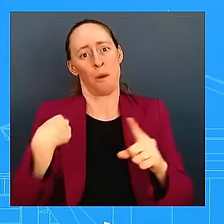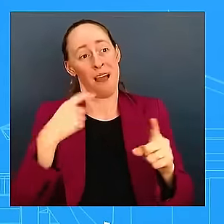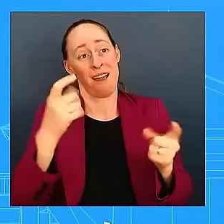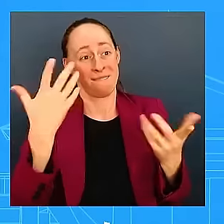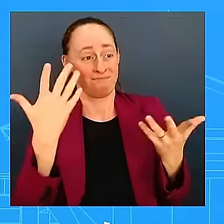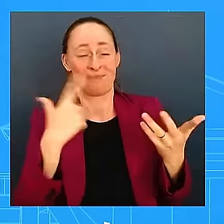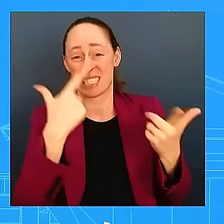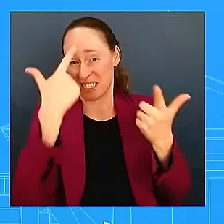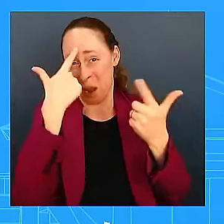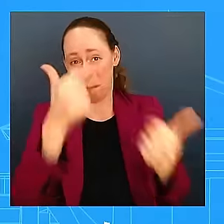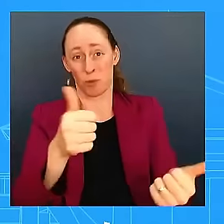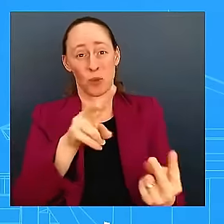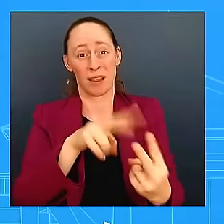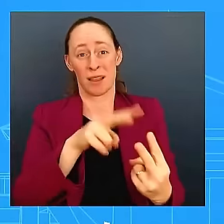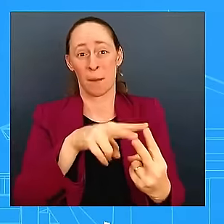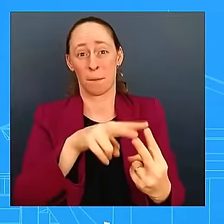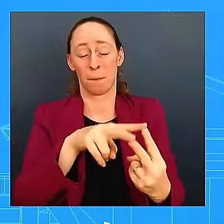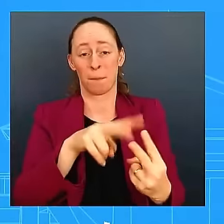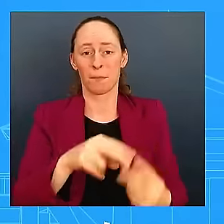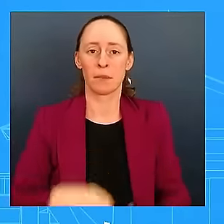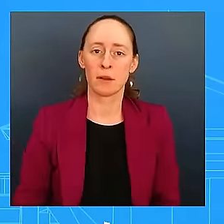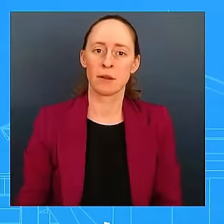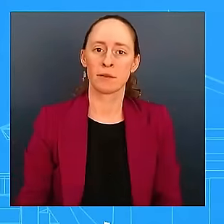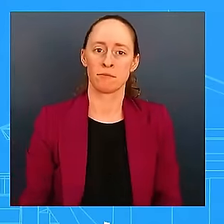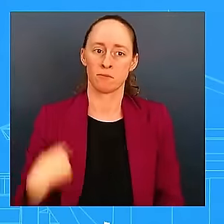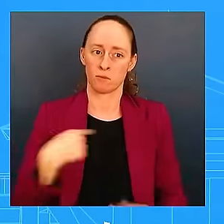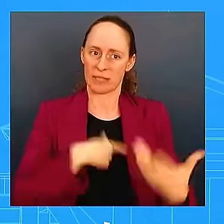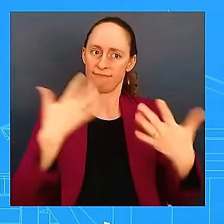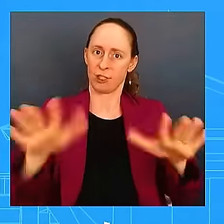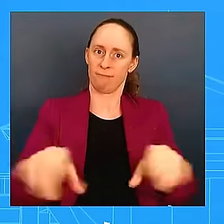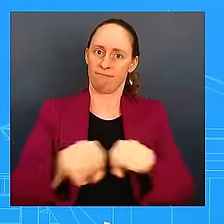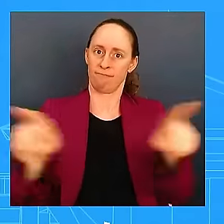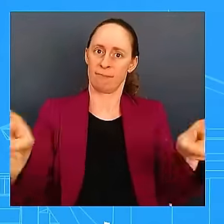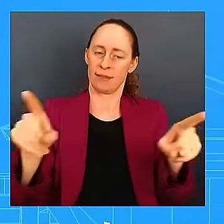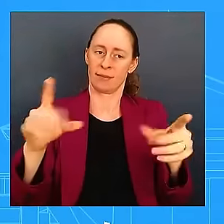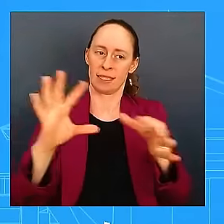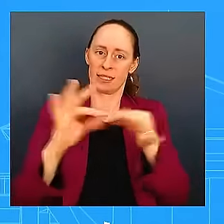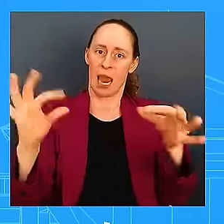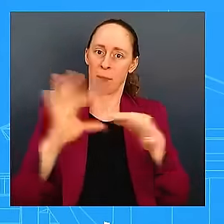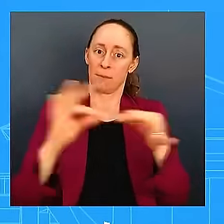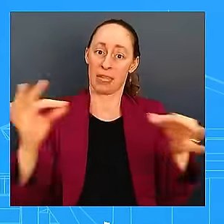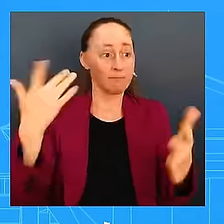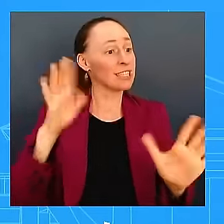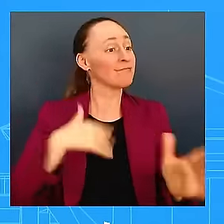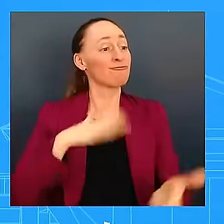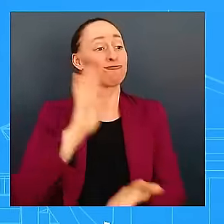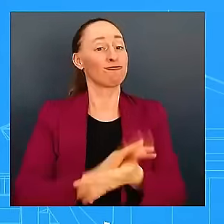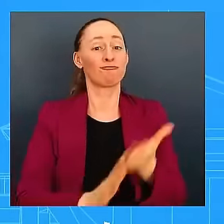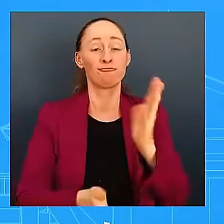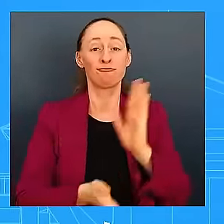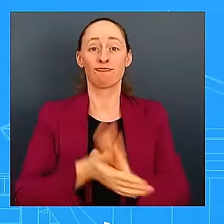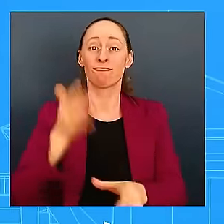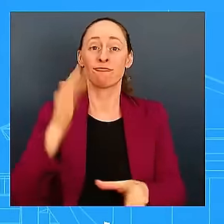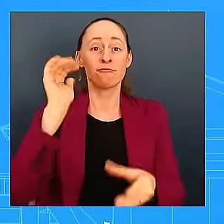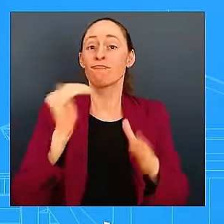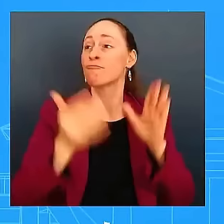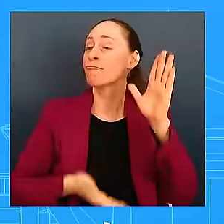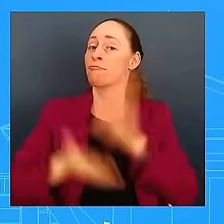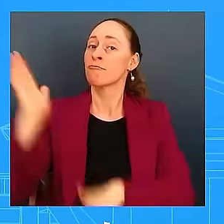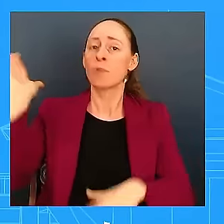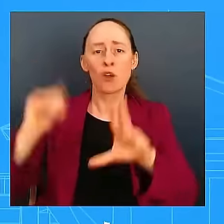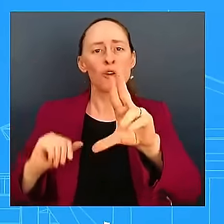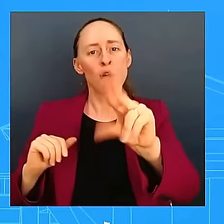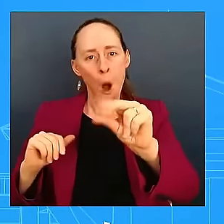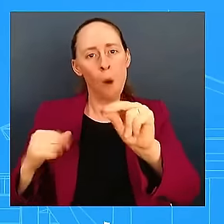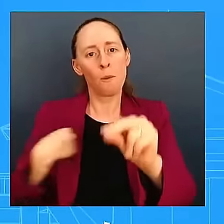statement, it doesn't stop there. It doesn't. So we're going to have diplomatic discussions as it's happening in New York. It doesn't